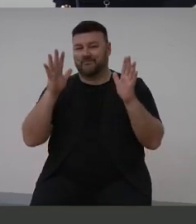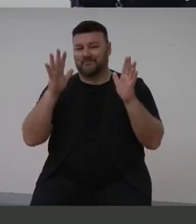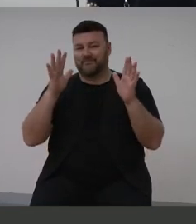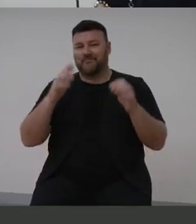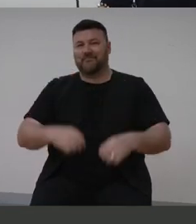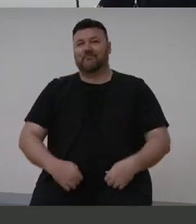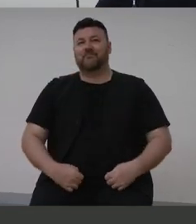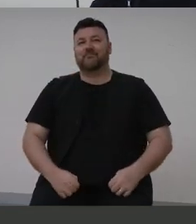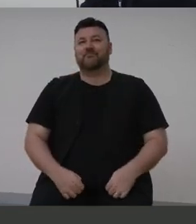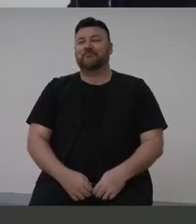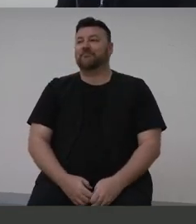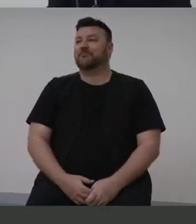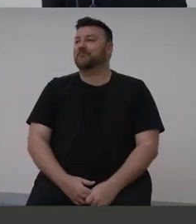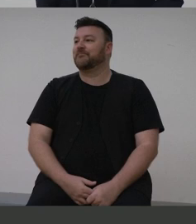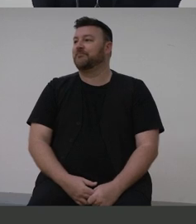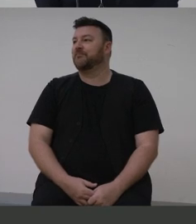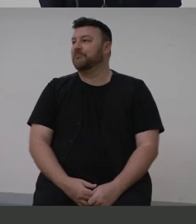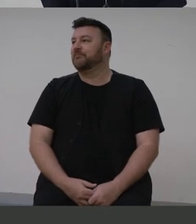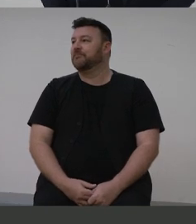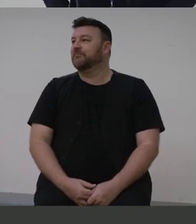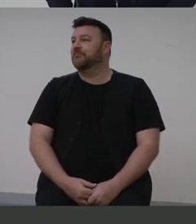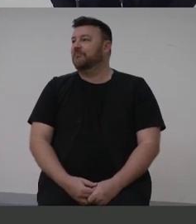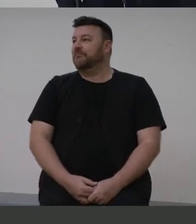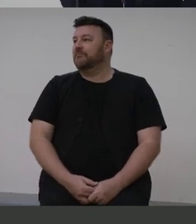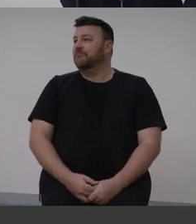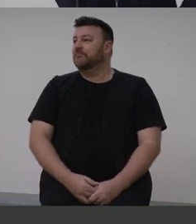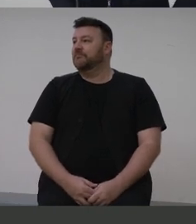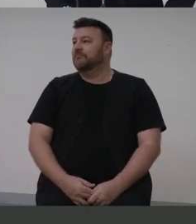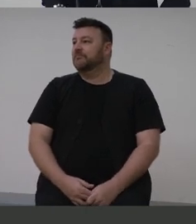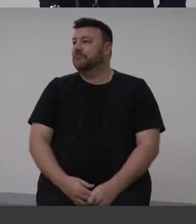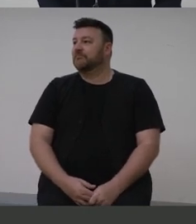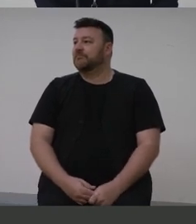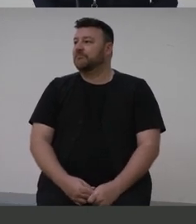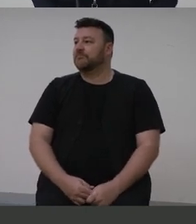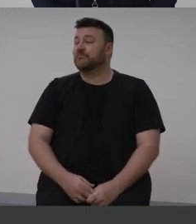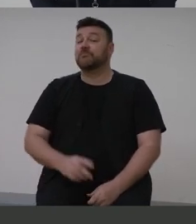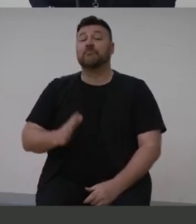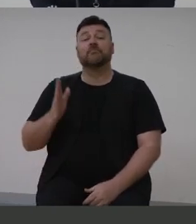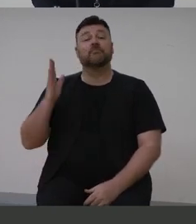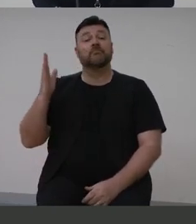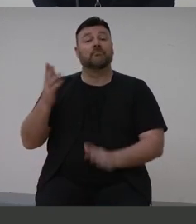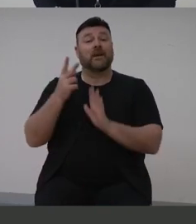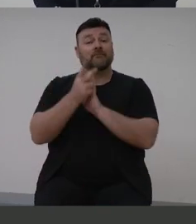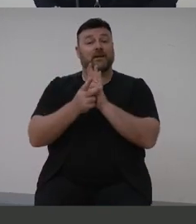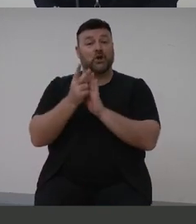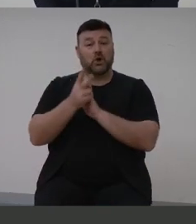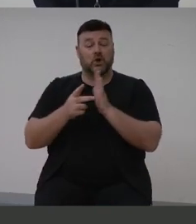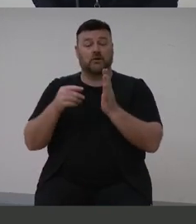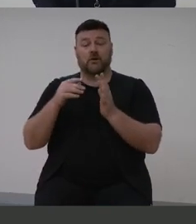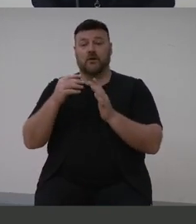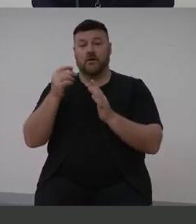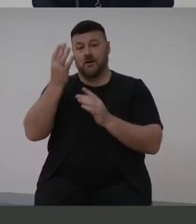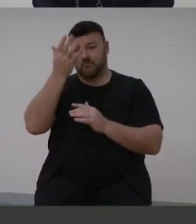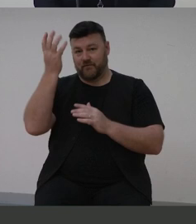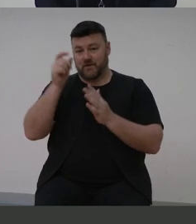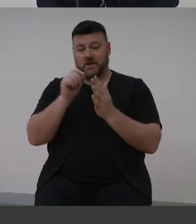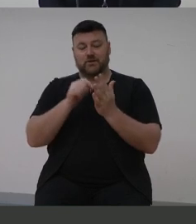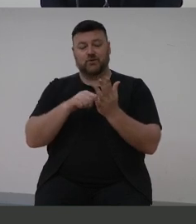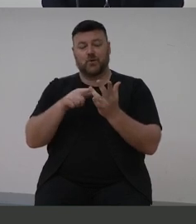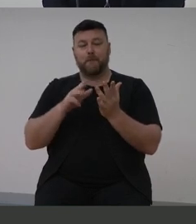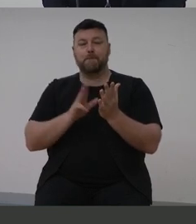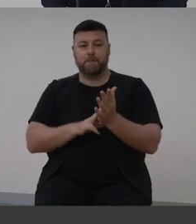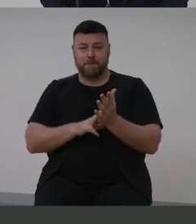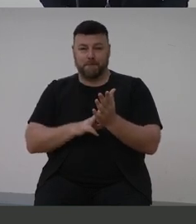Thank you, Kelvin. Now we have a video from Professor Tom Calmer. So Professor Calmer's 2005